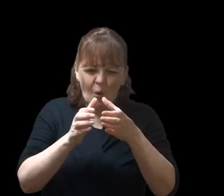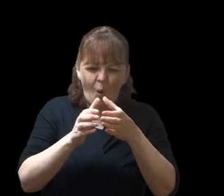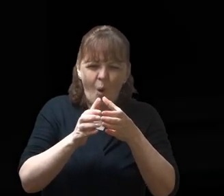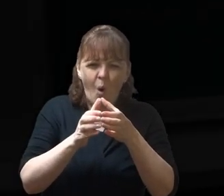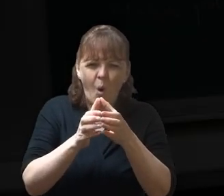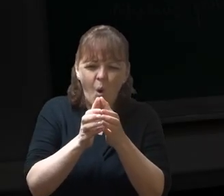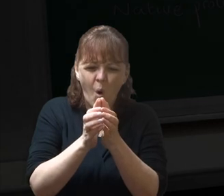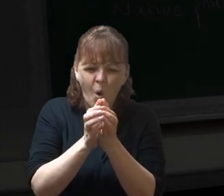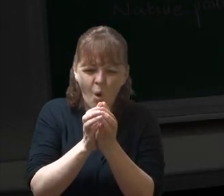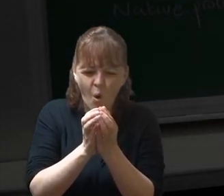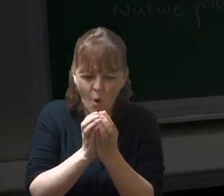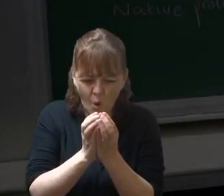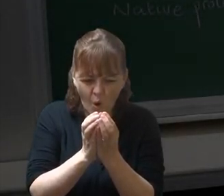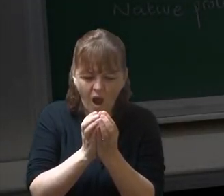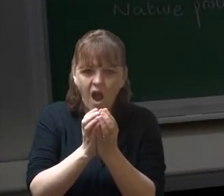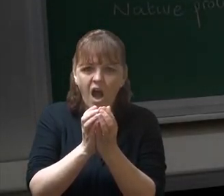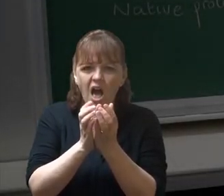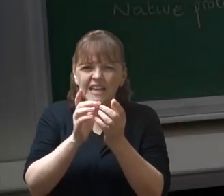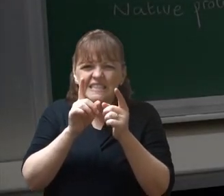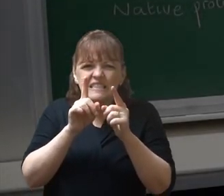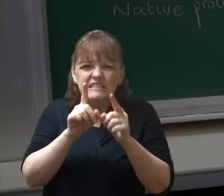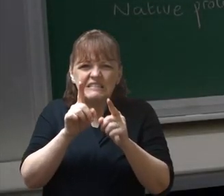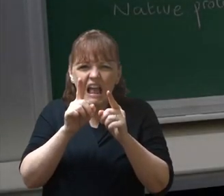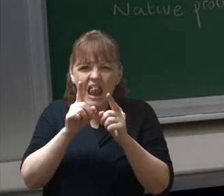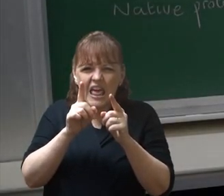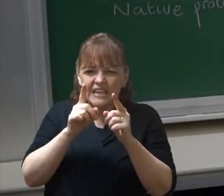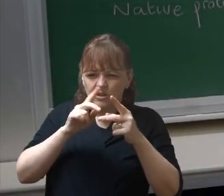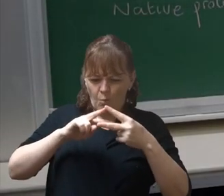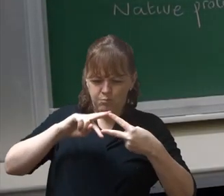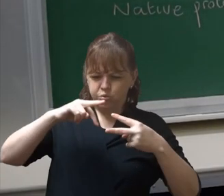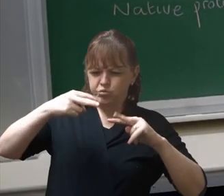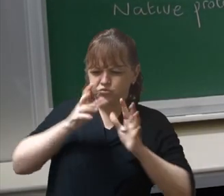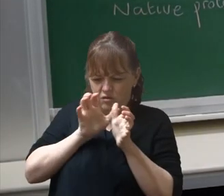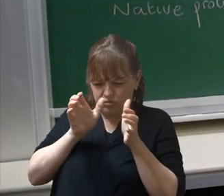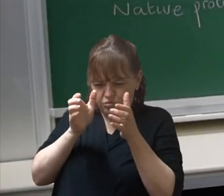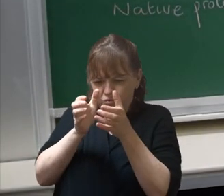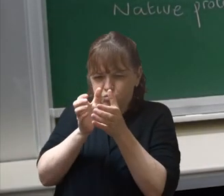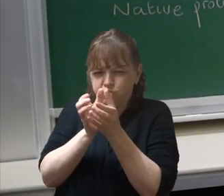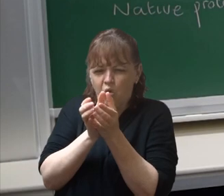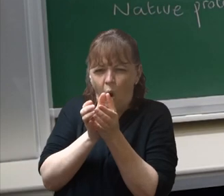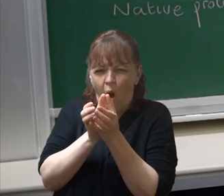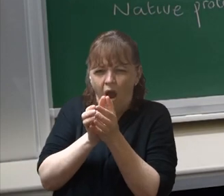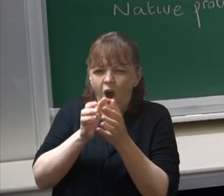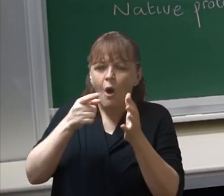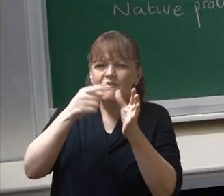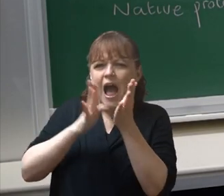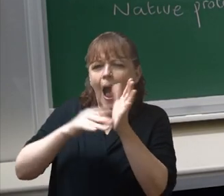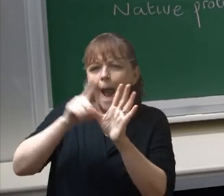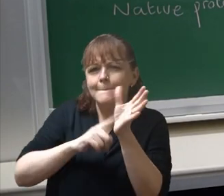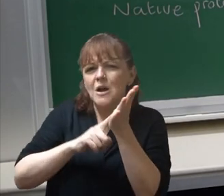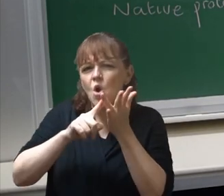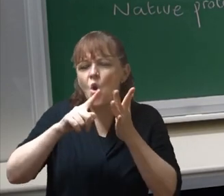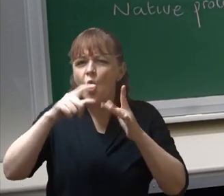Until it becomes A fine cross-beater rope ladder Of amyloid